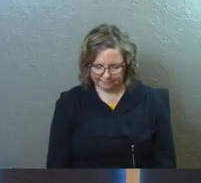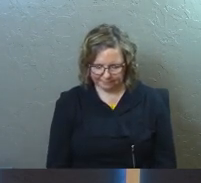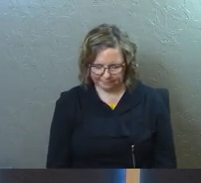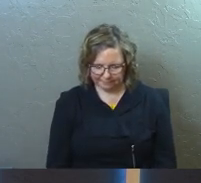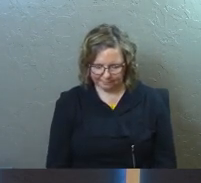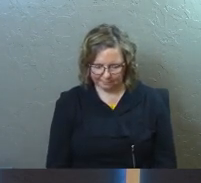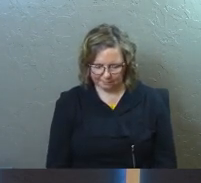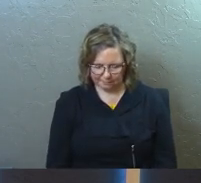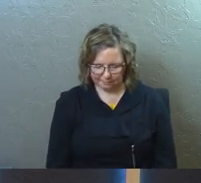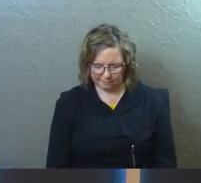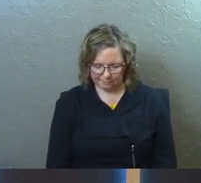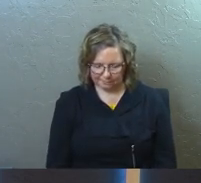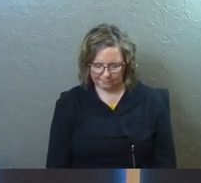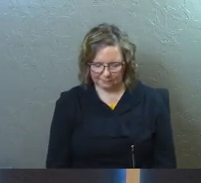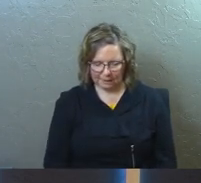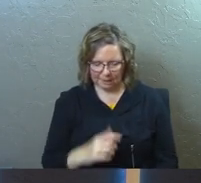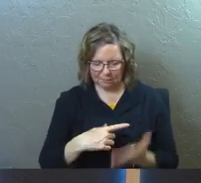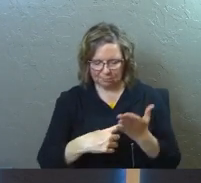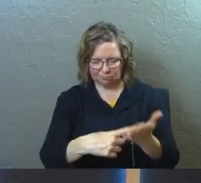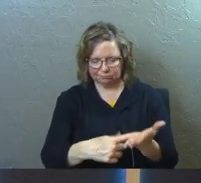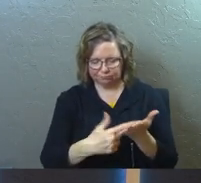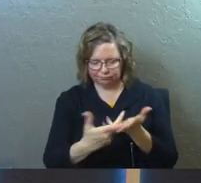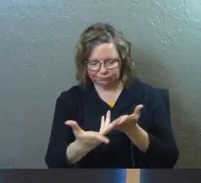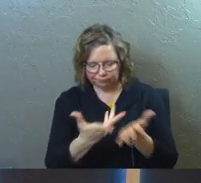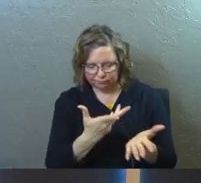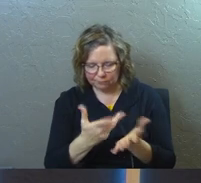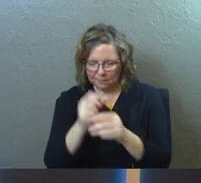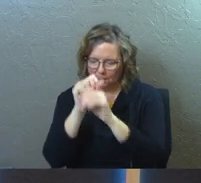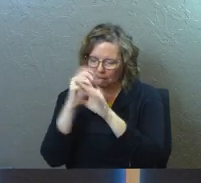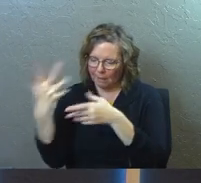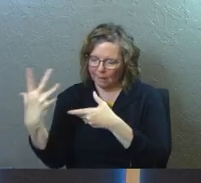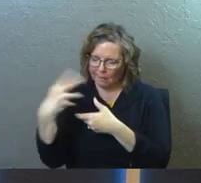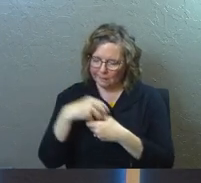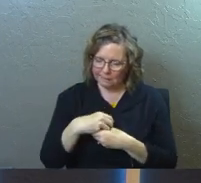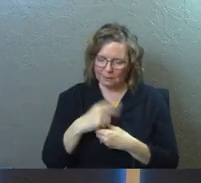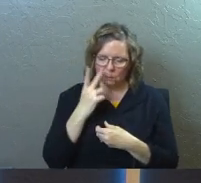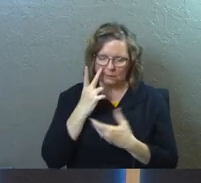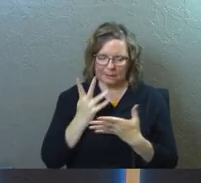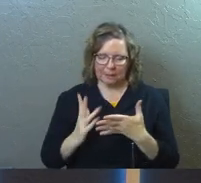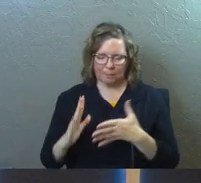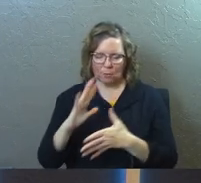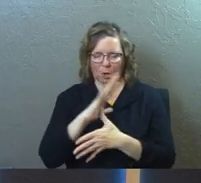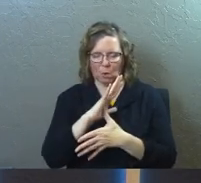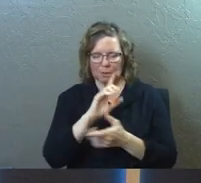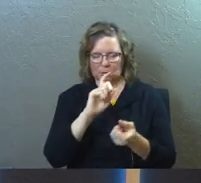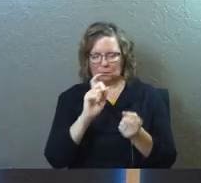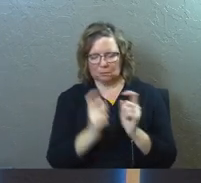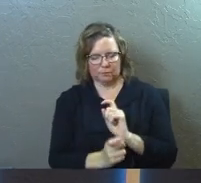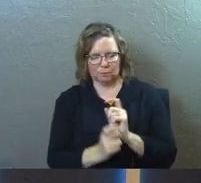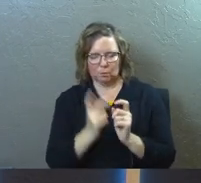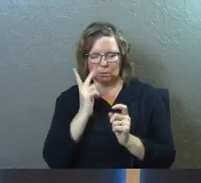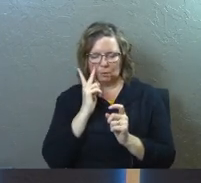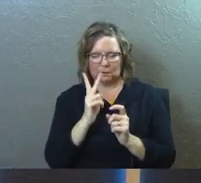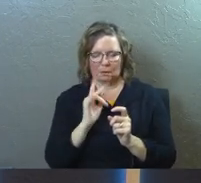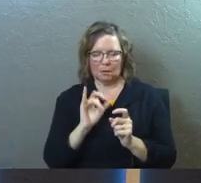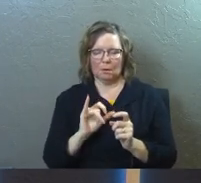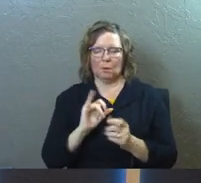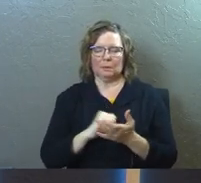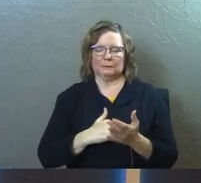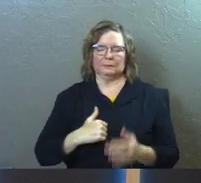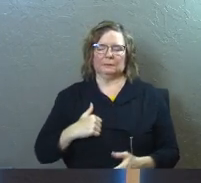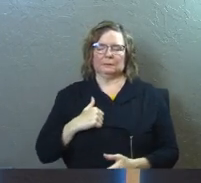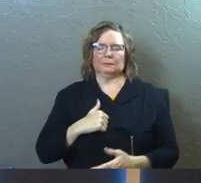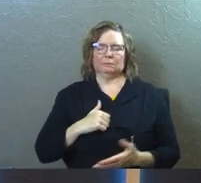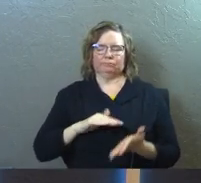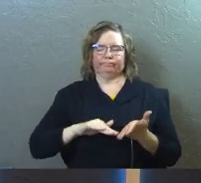I pray you bless the conversations. I pray that we would see the priority shifts. So, we would see the repentance. We would see the changes